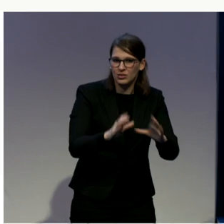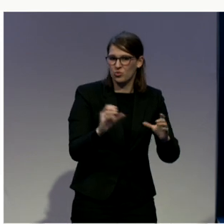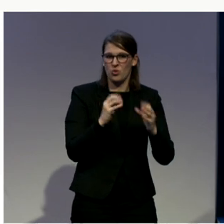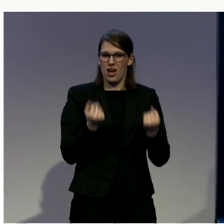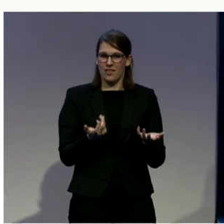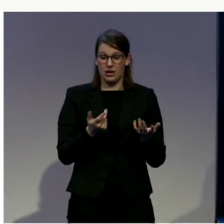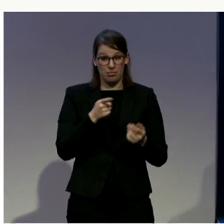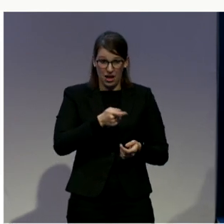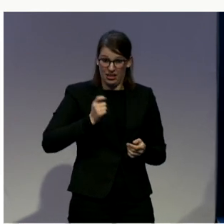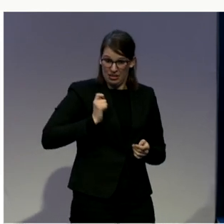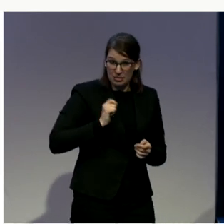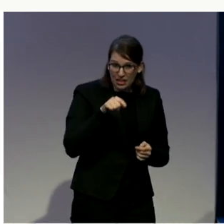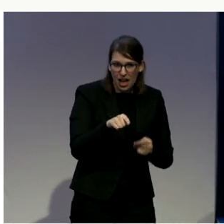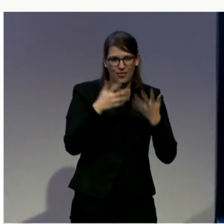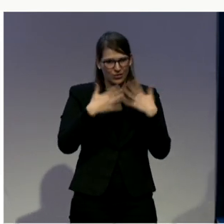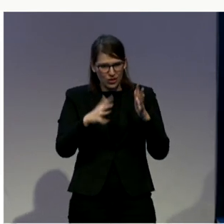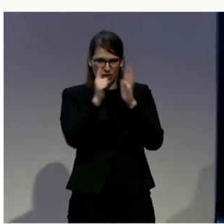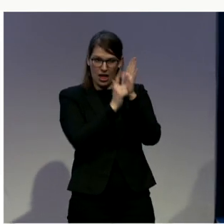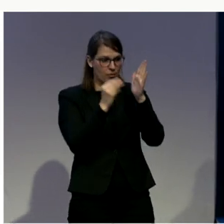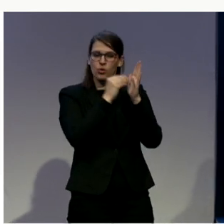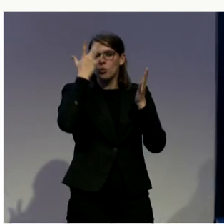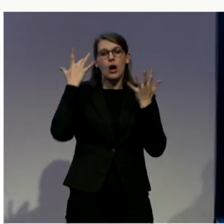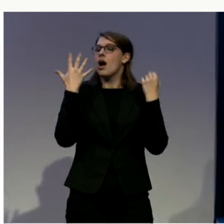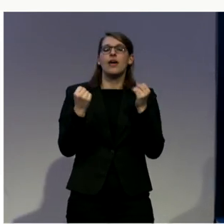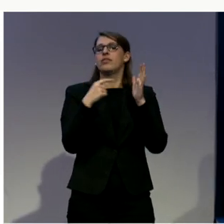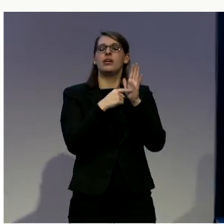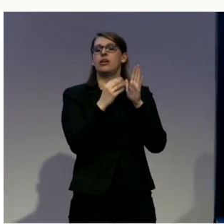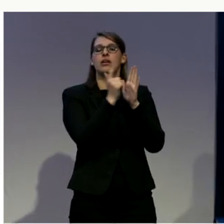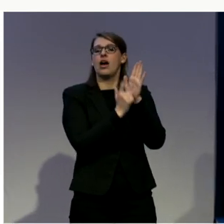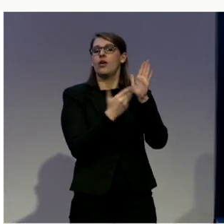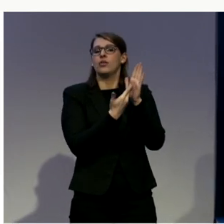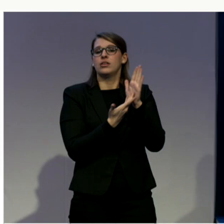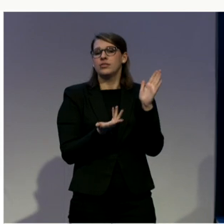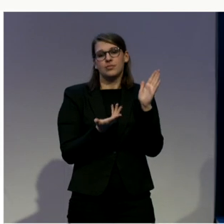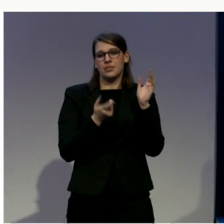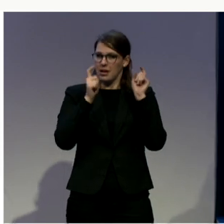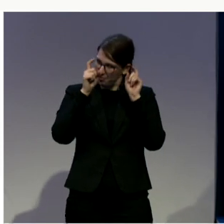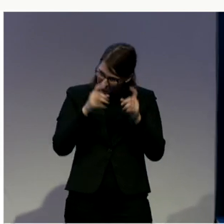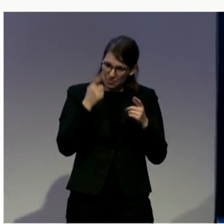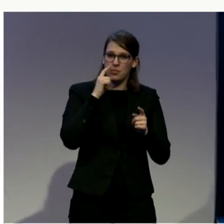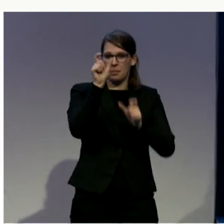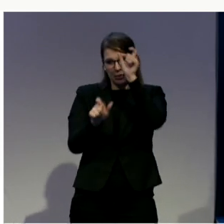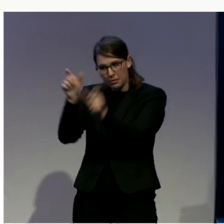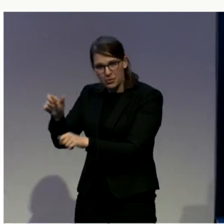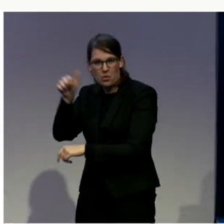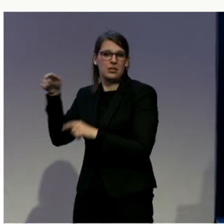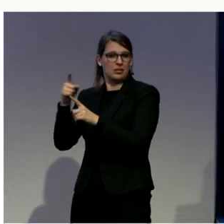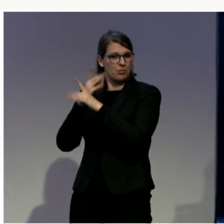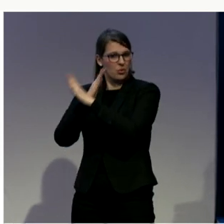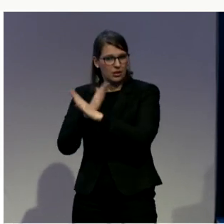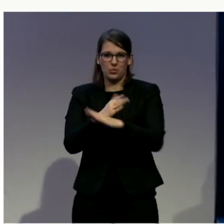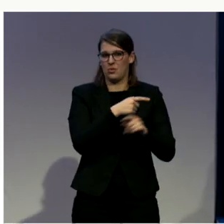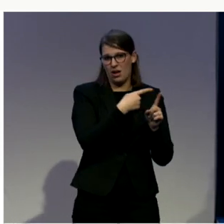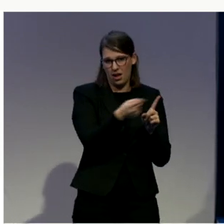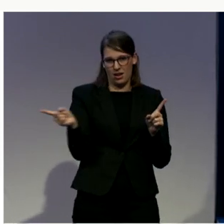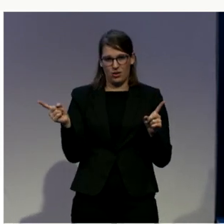to create protections, to create safeguards. And if you don't use criminal law for people with disabilities, then